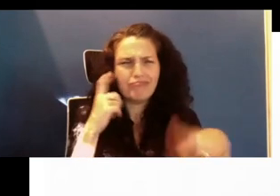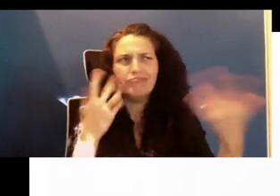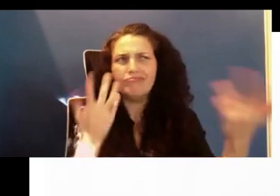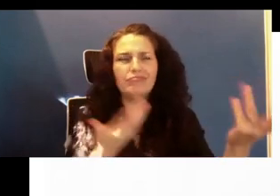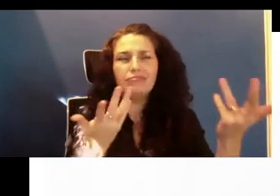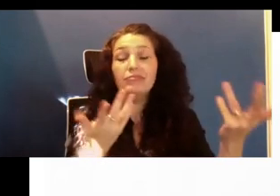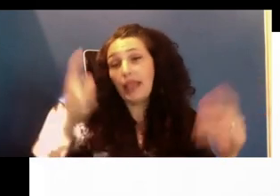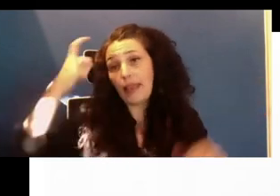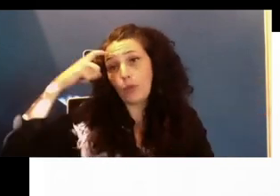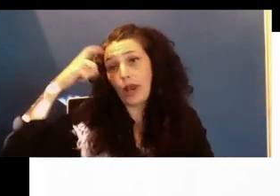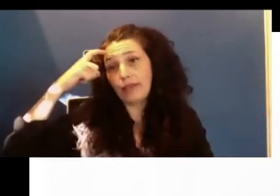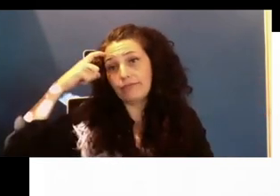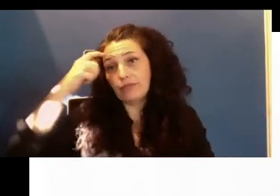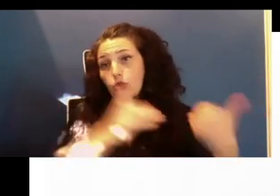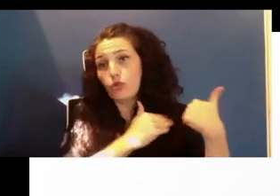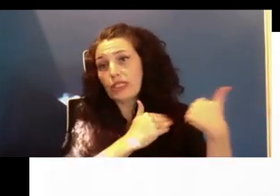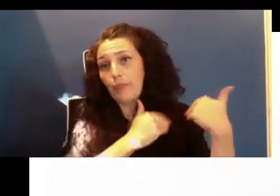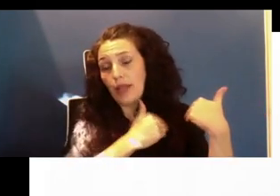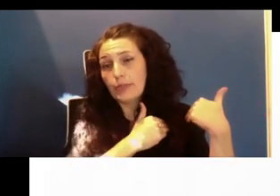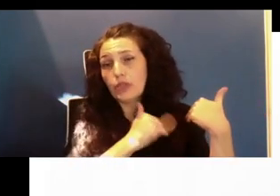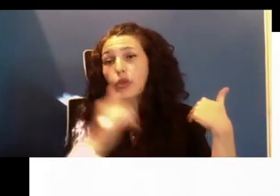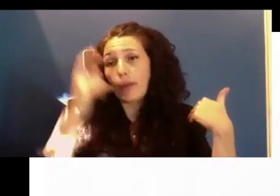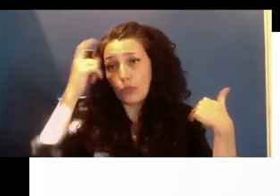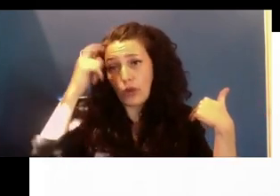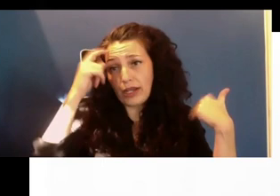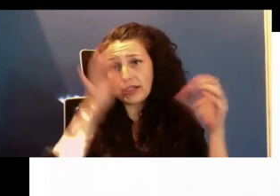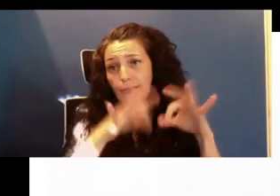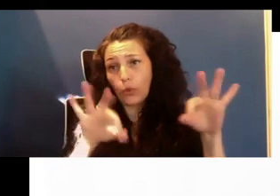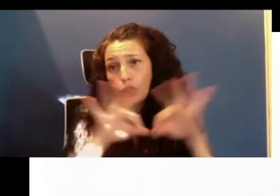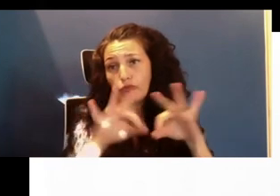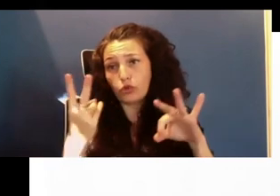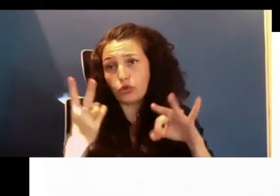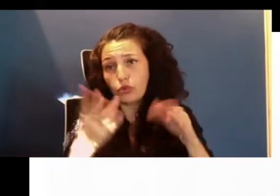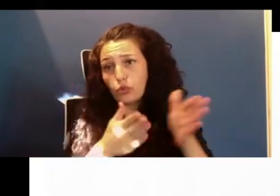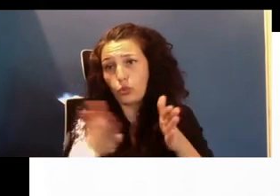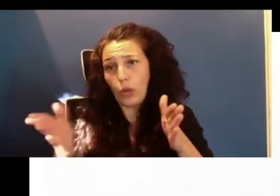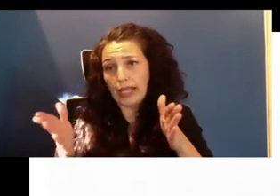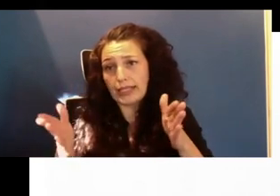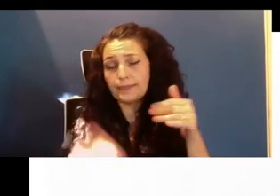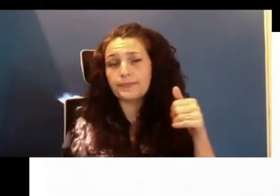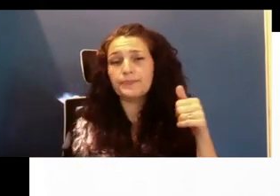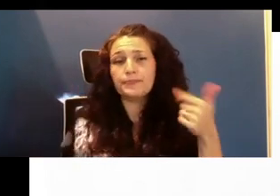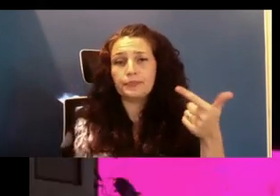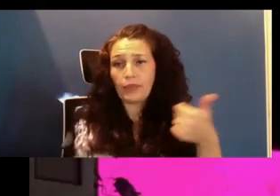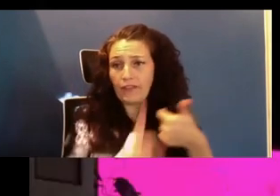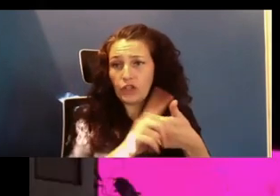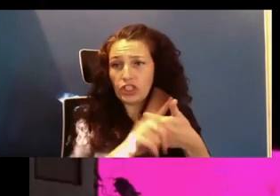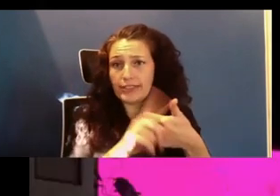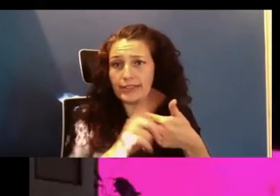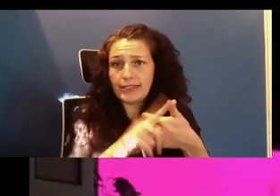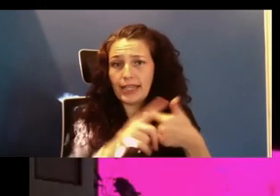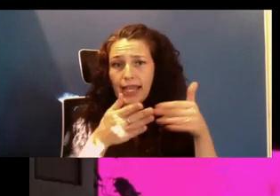is the brain. And the brain is really important in two ways. One, it allows us